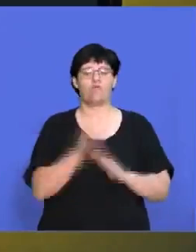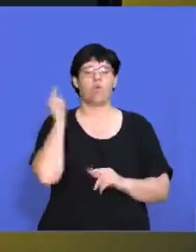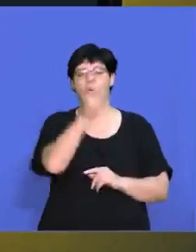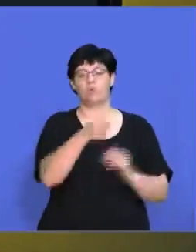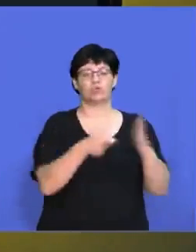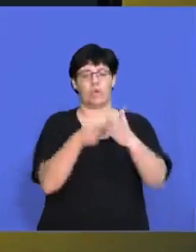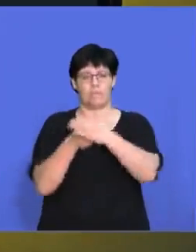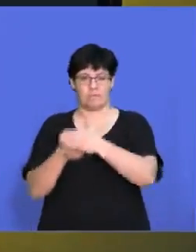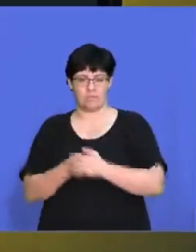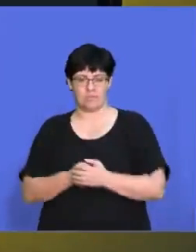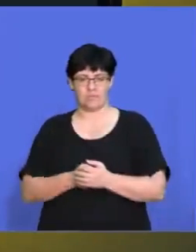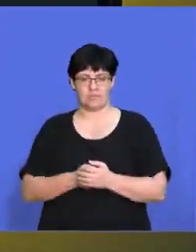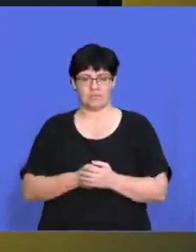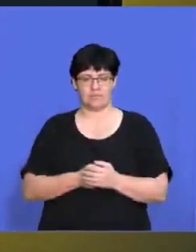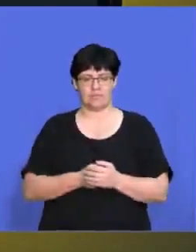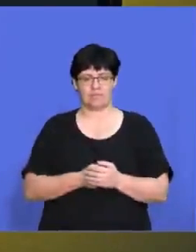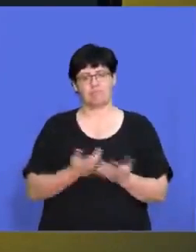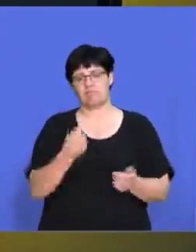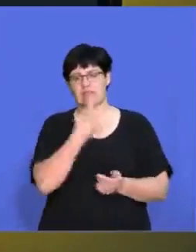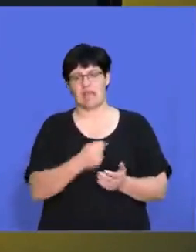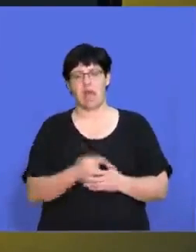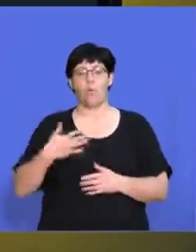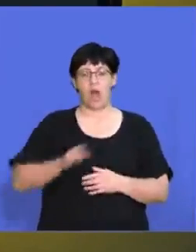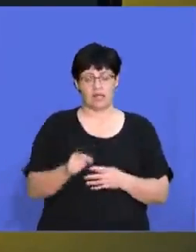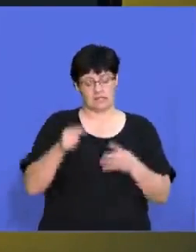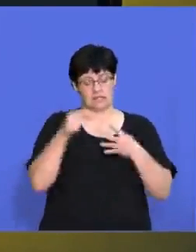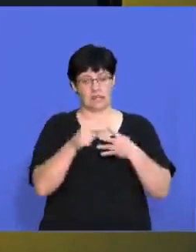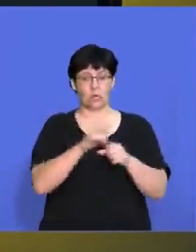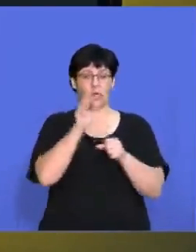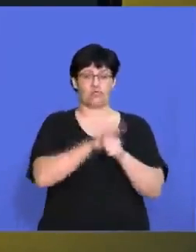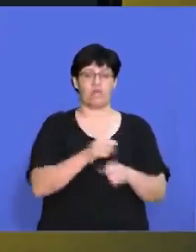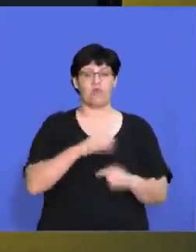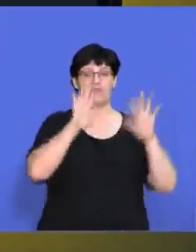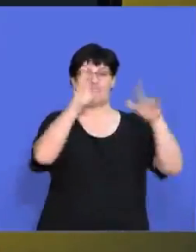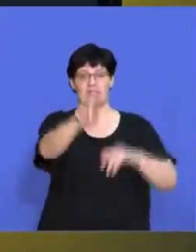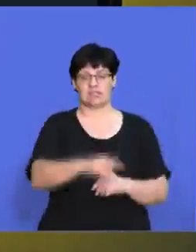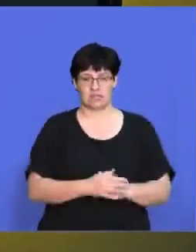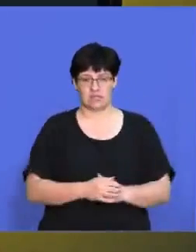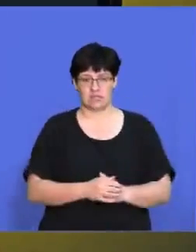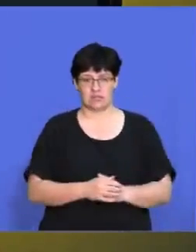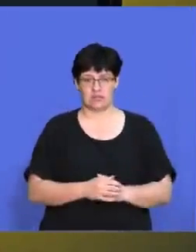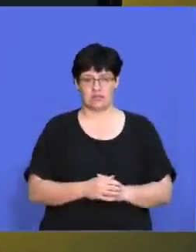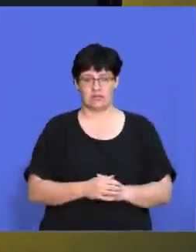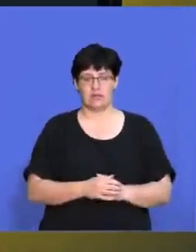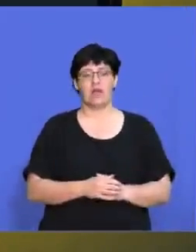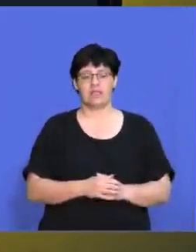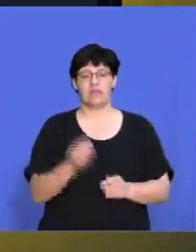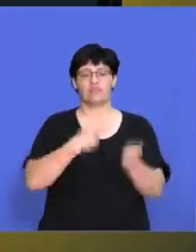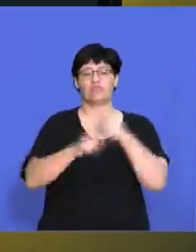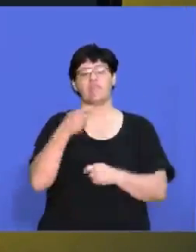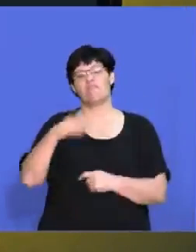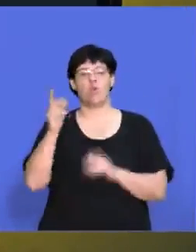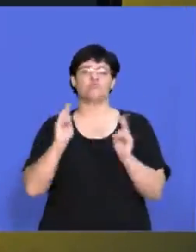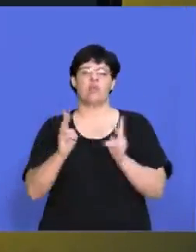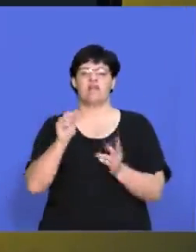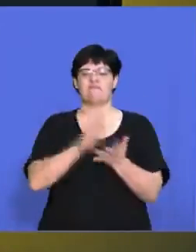and you say to them, right, I want this cold drink for 10 Rand and usually retails for 15 Rand. The